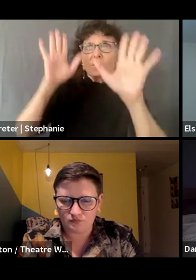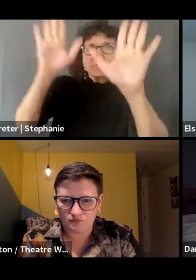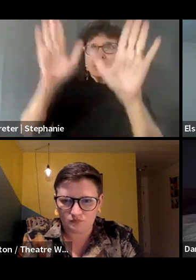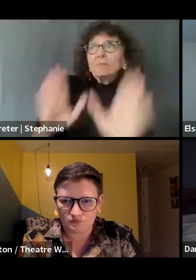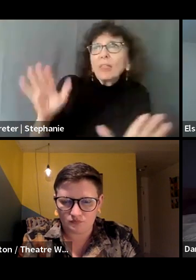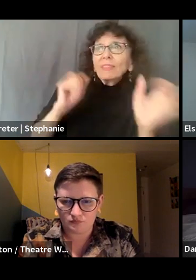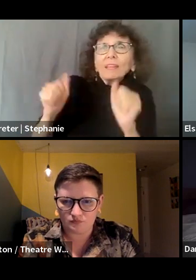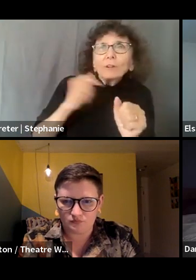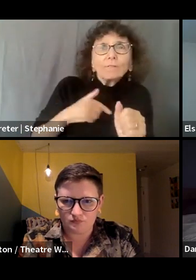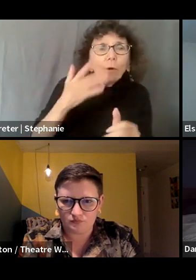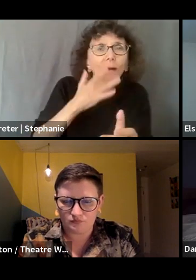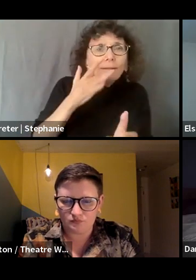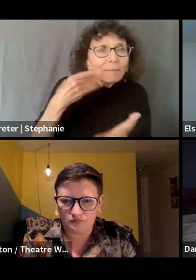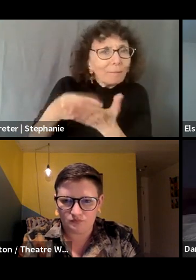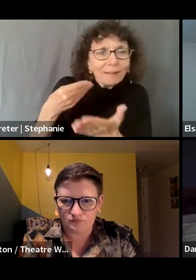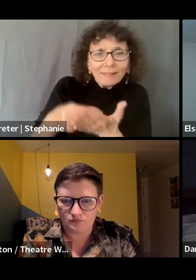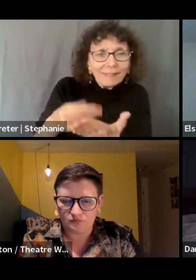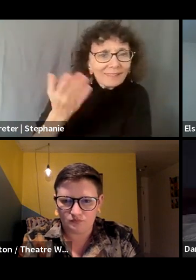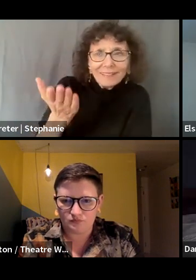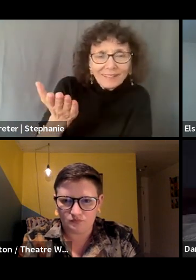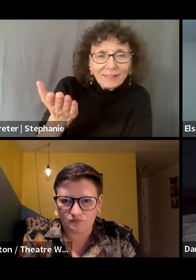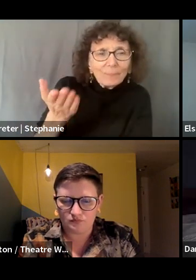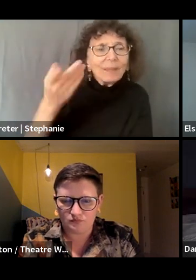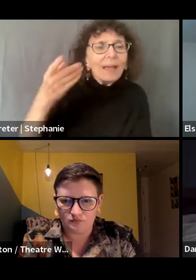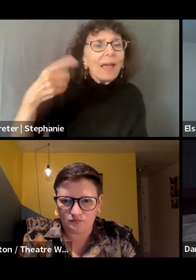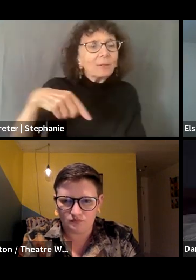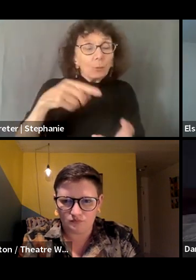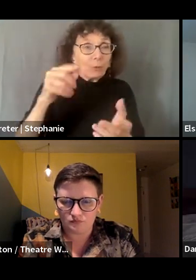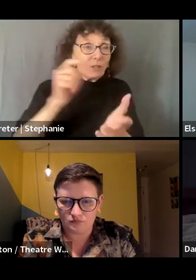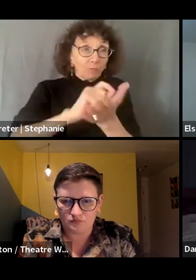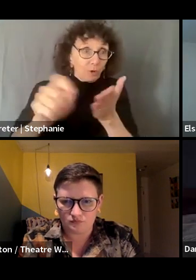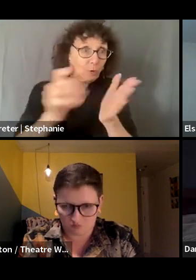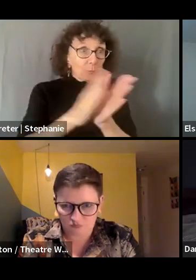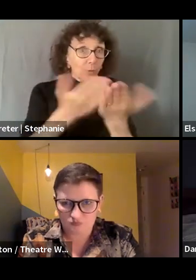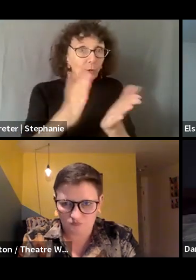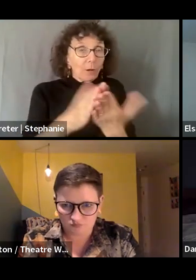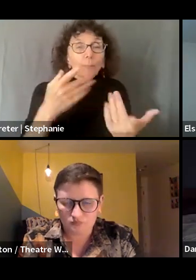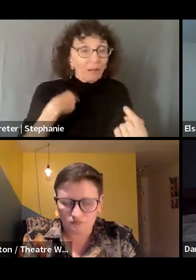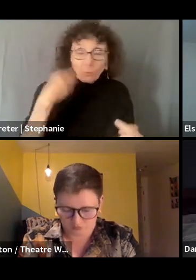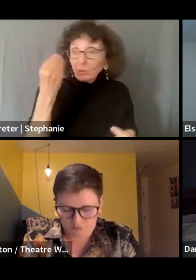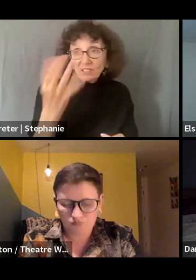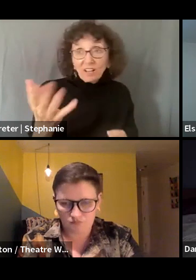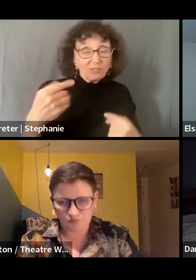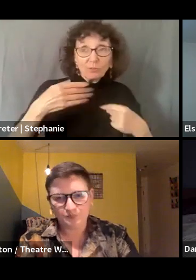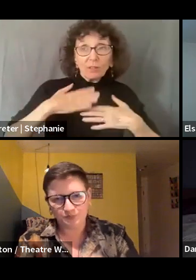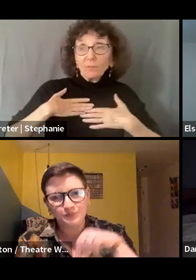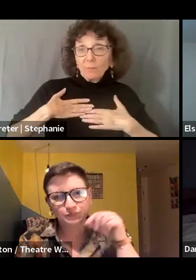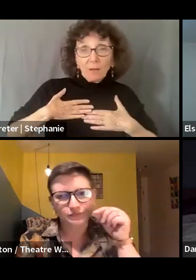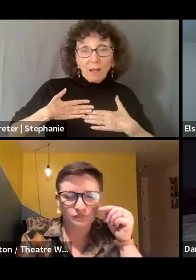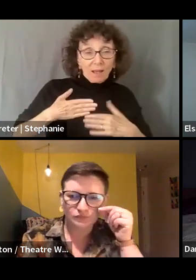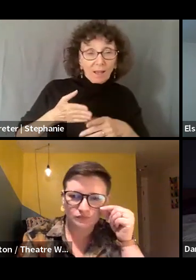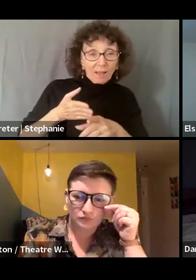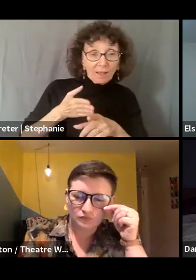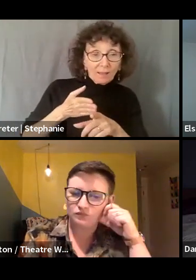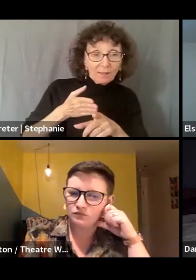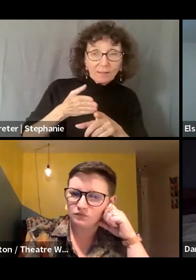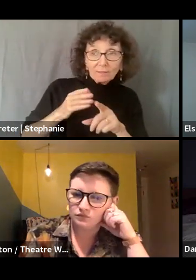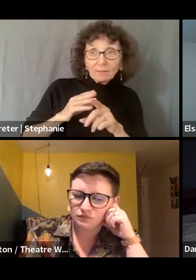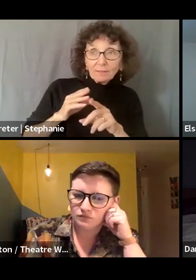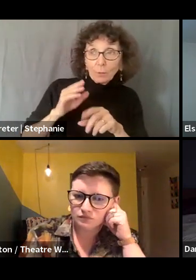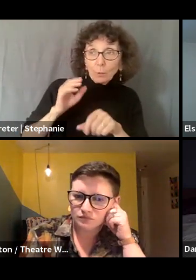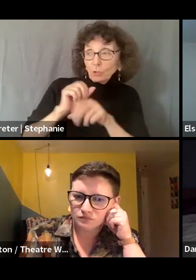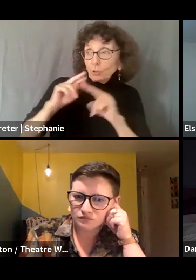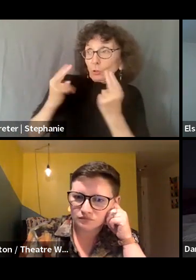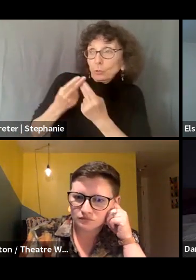conversation that is happening. Um, I mean, we talk about this in the book, but also I will just say in my work and, um, in my union work, like this